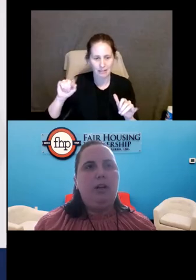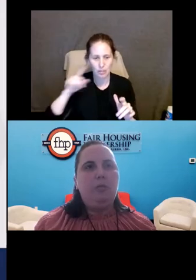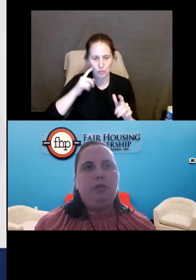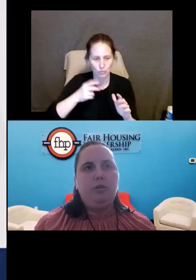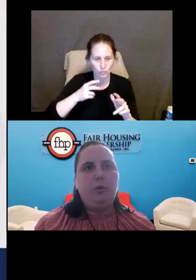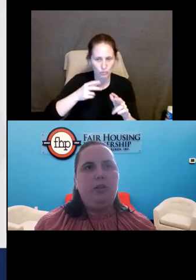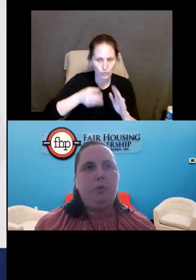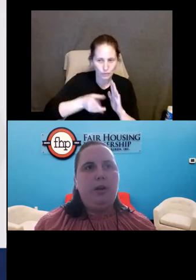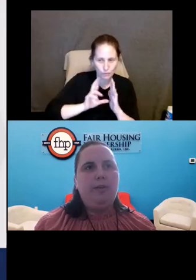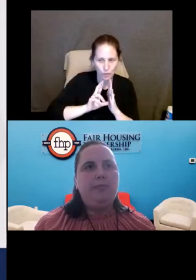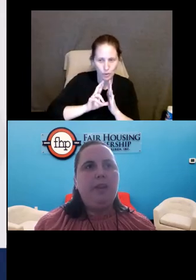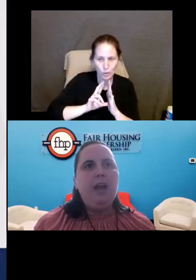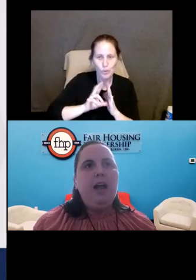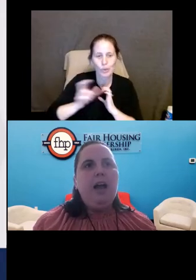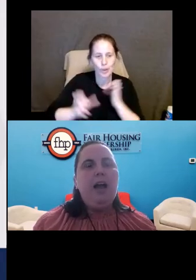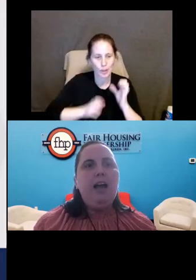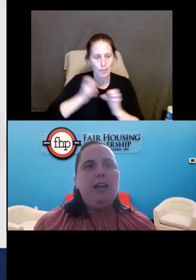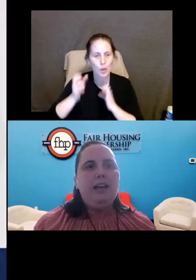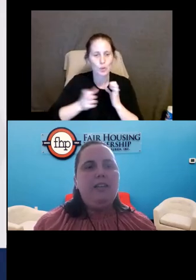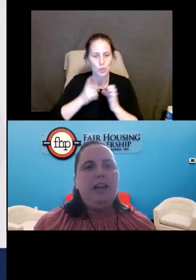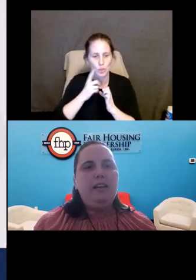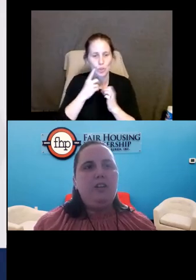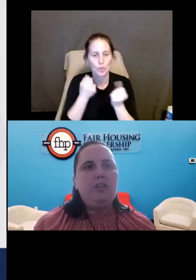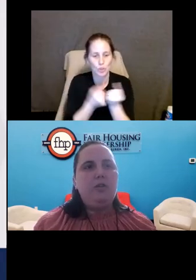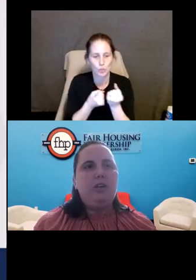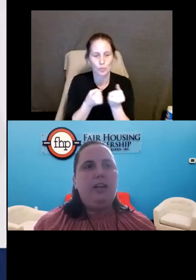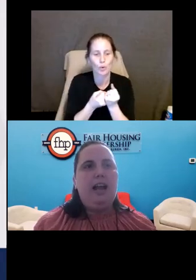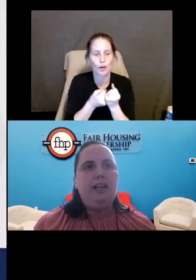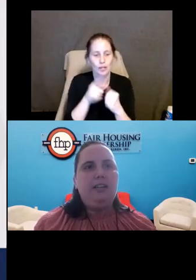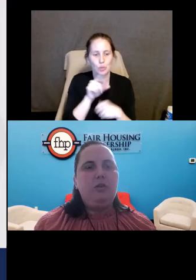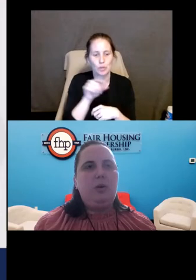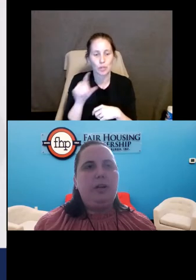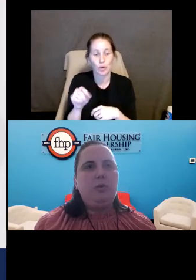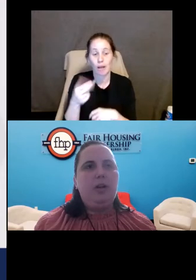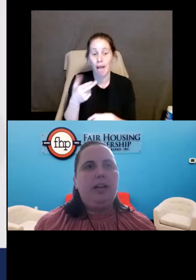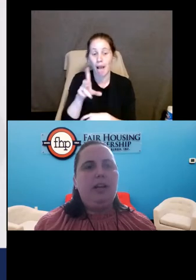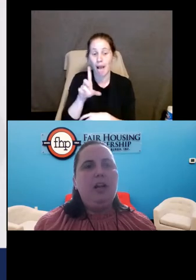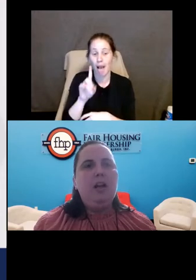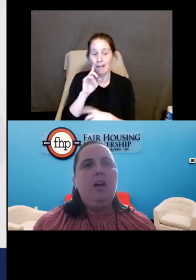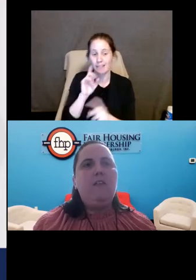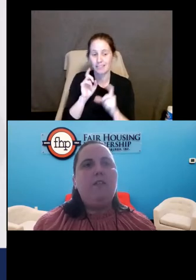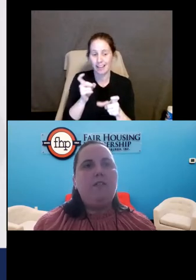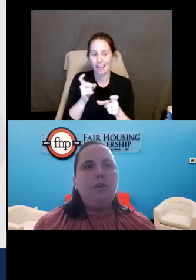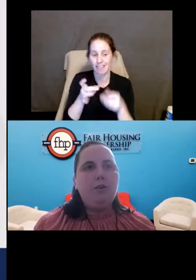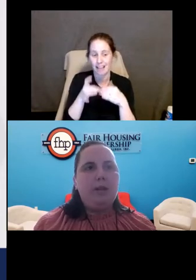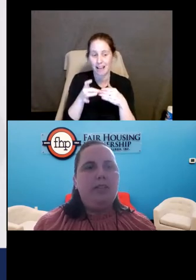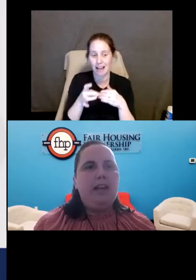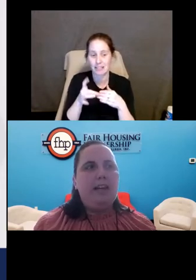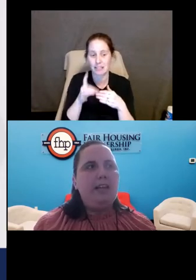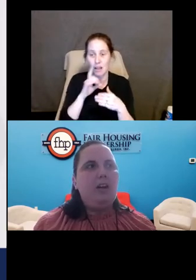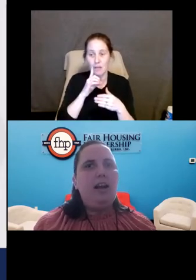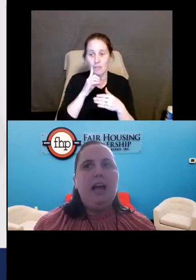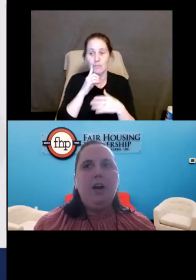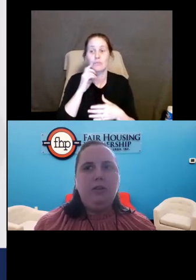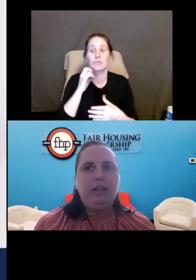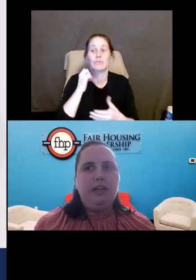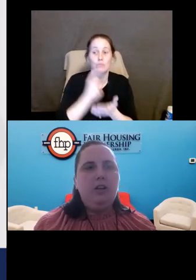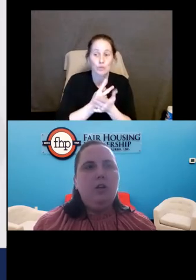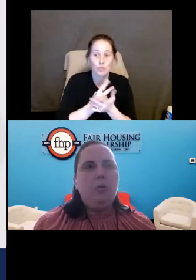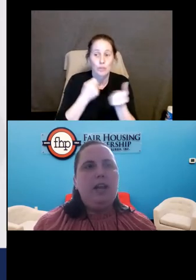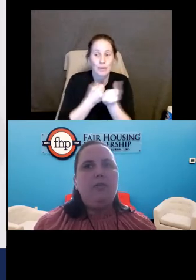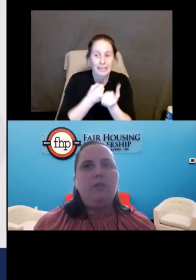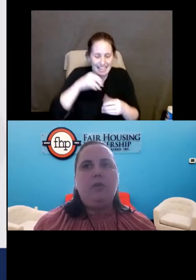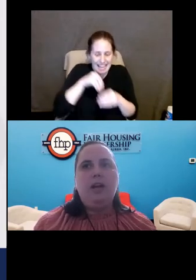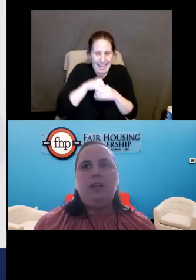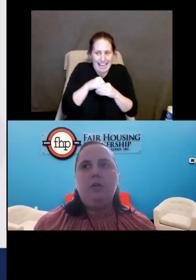support animals in 2020. HUD then issued the guidance in 2020, affirming that in 2020, housing,